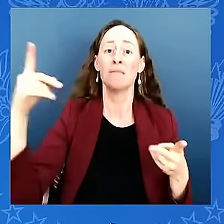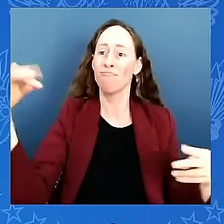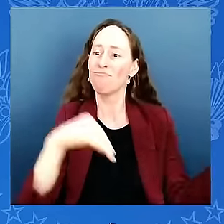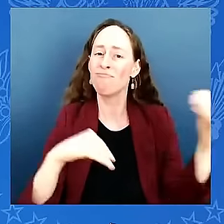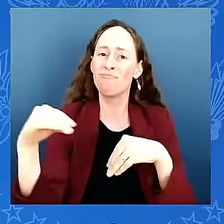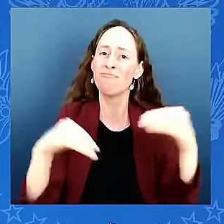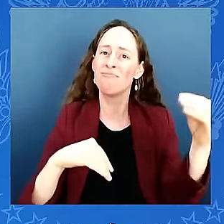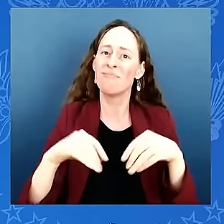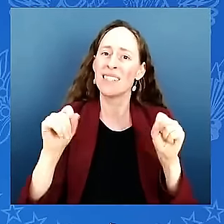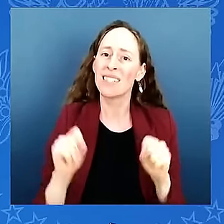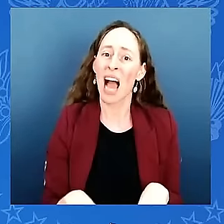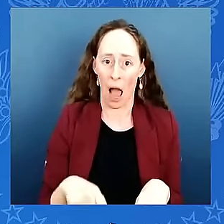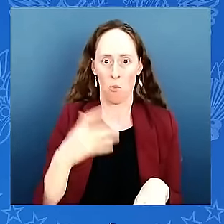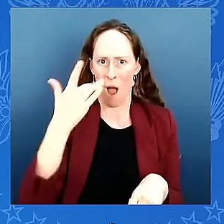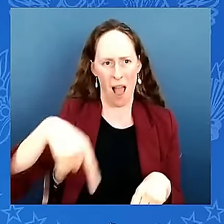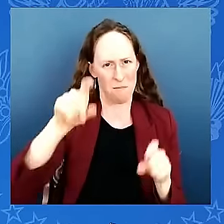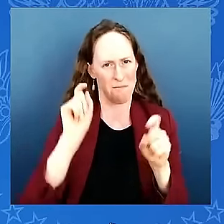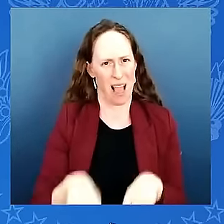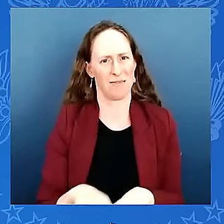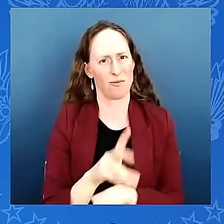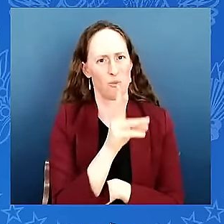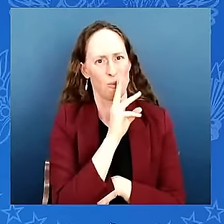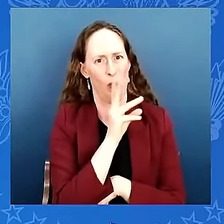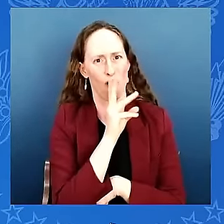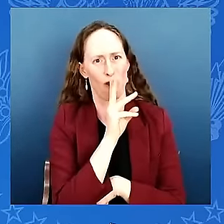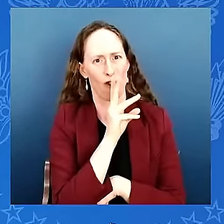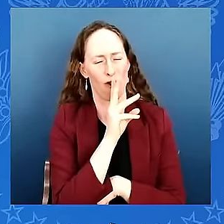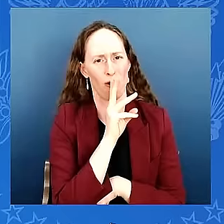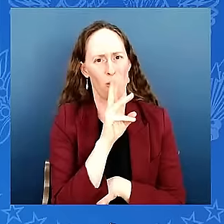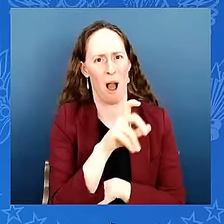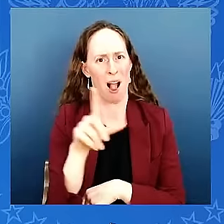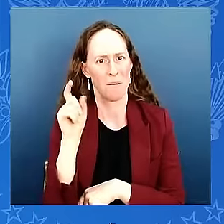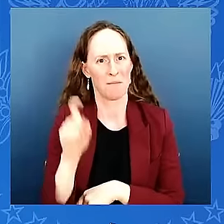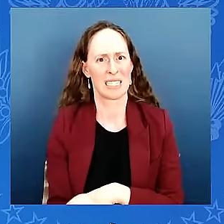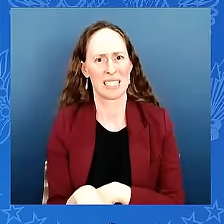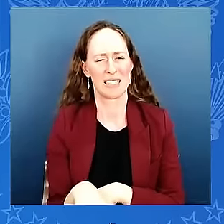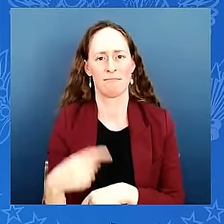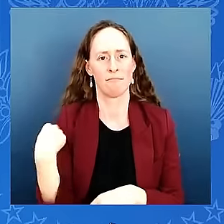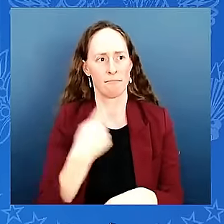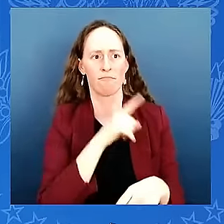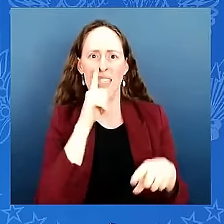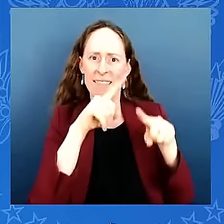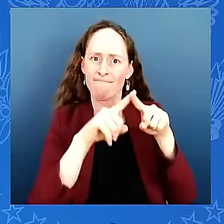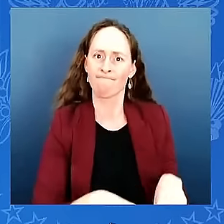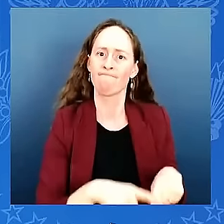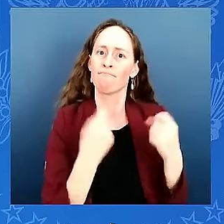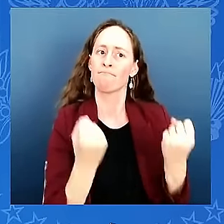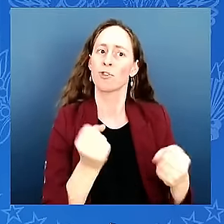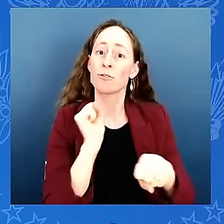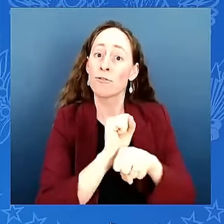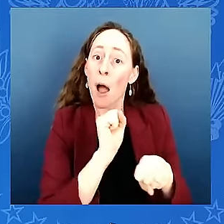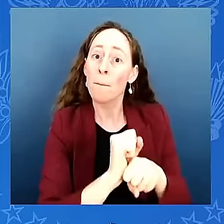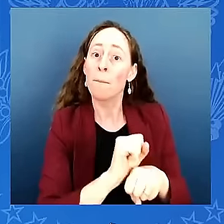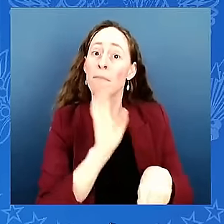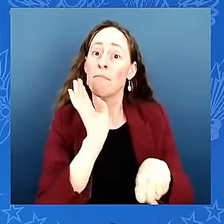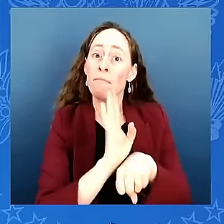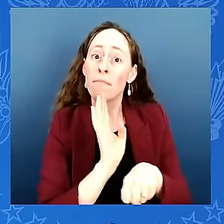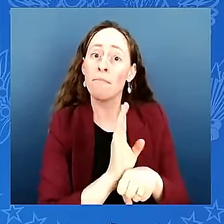grow together that strengthens our culture and most importantly our sovereignty